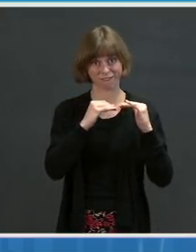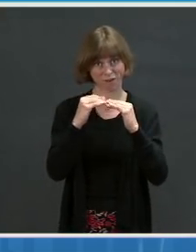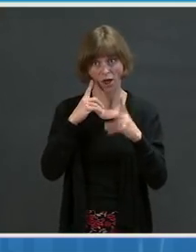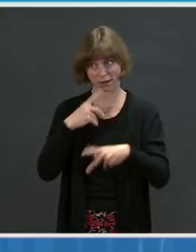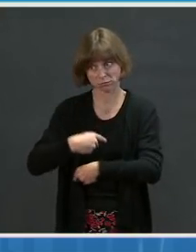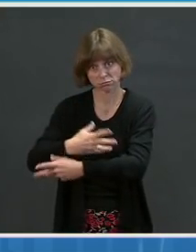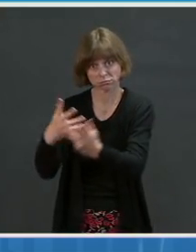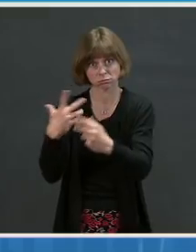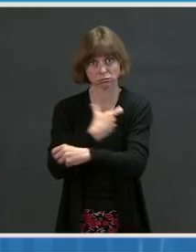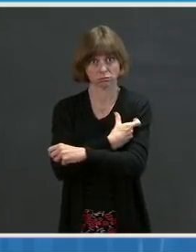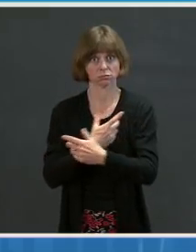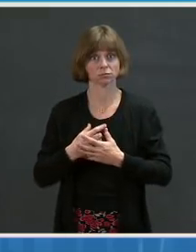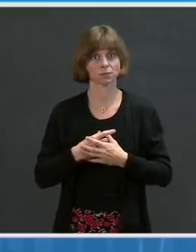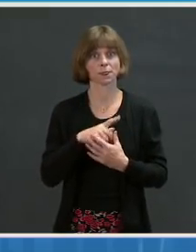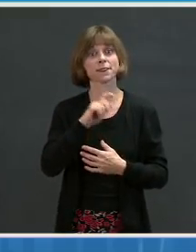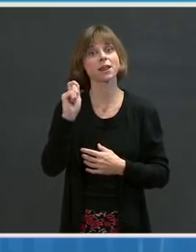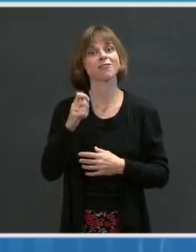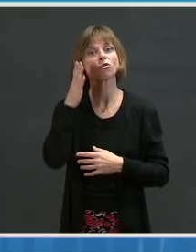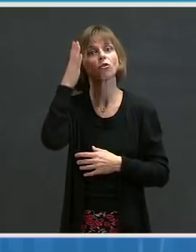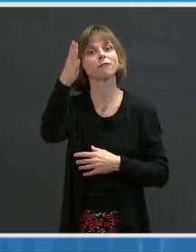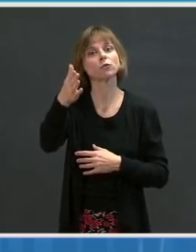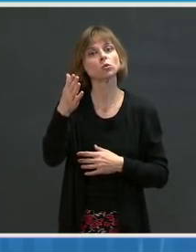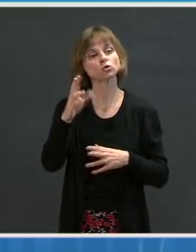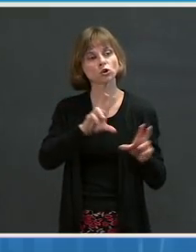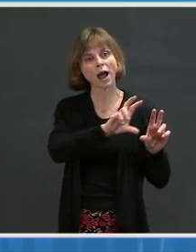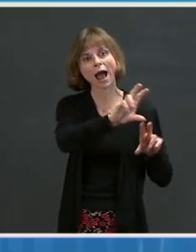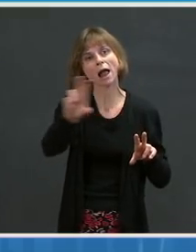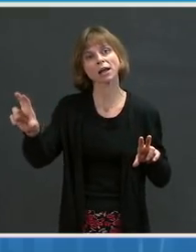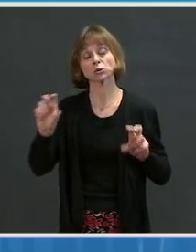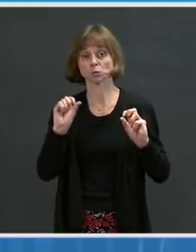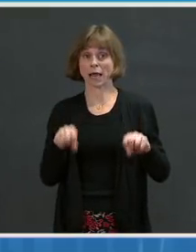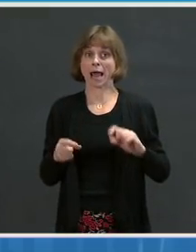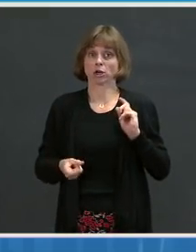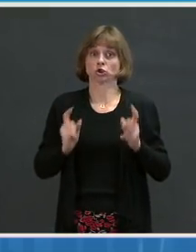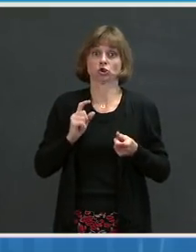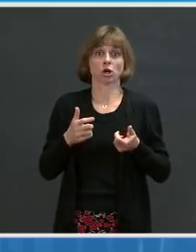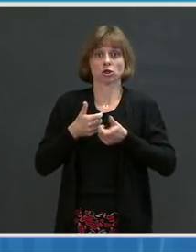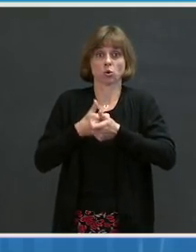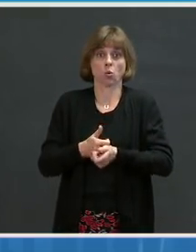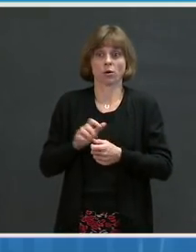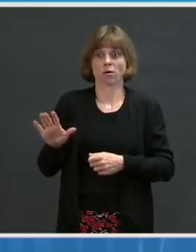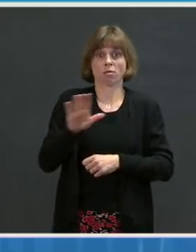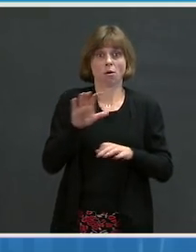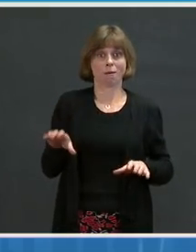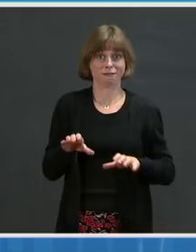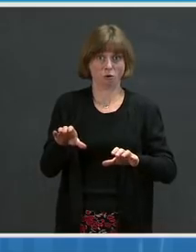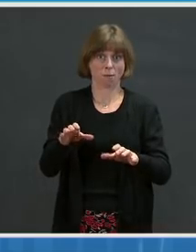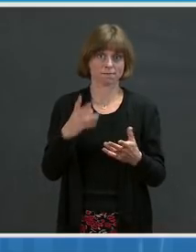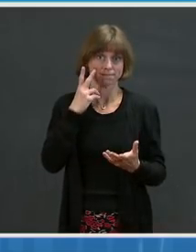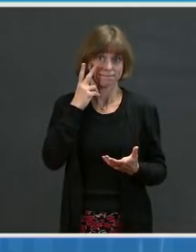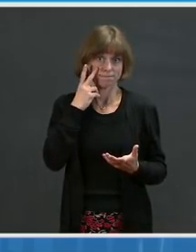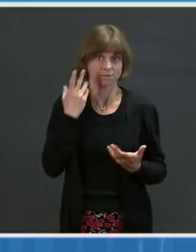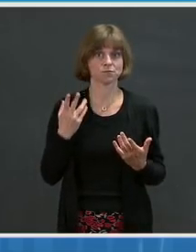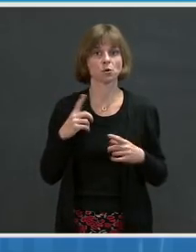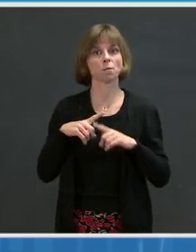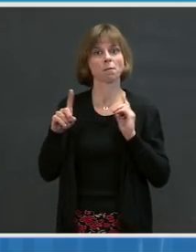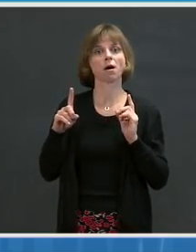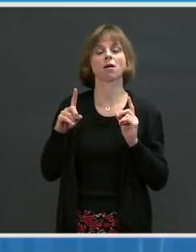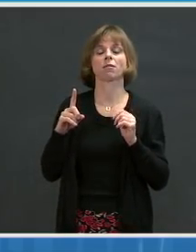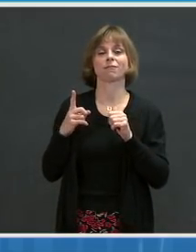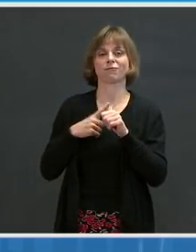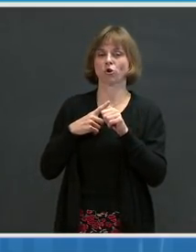So future allocations across channels could be changed based on performance. But we're starting, if the FDA does approve